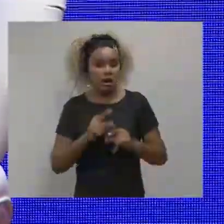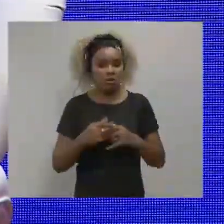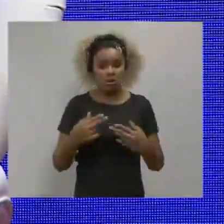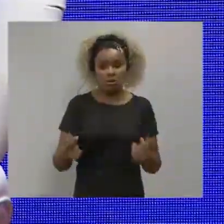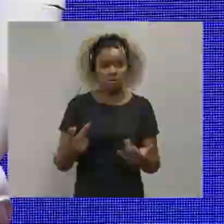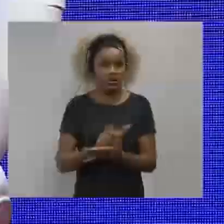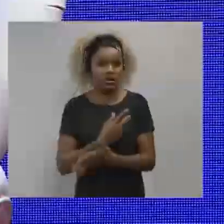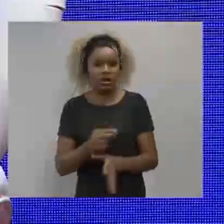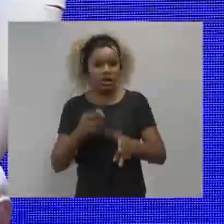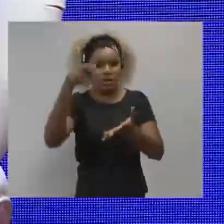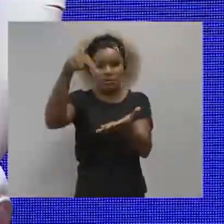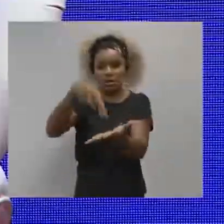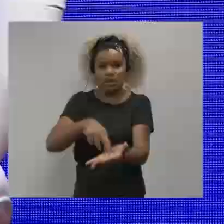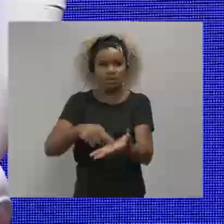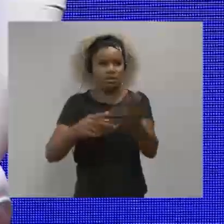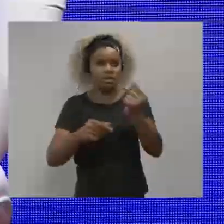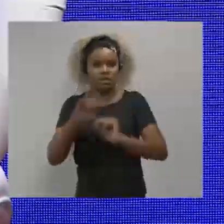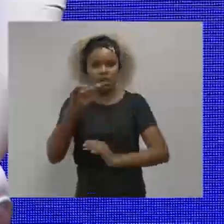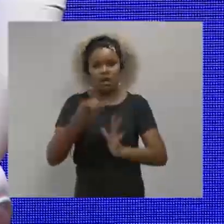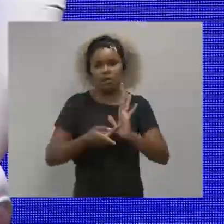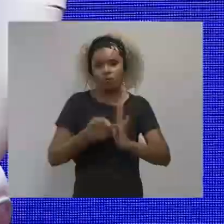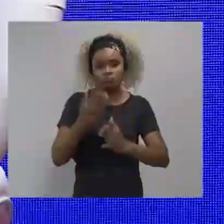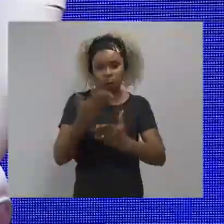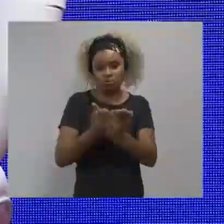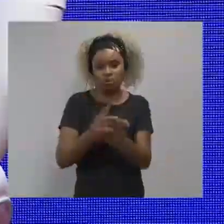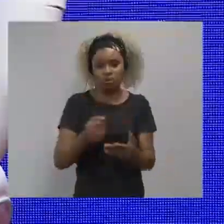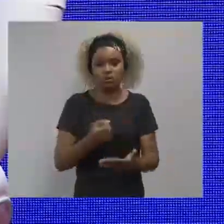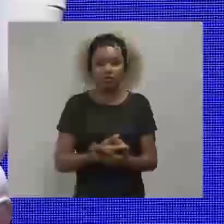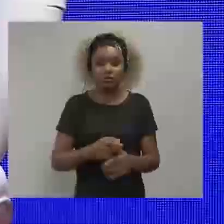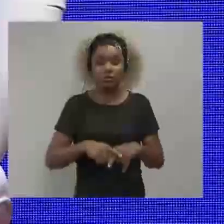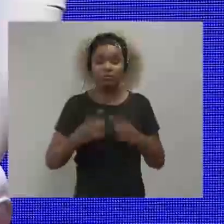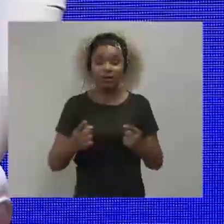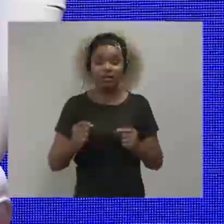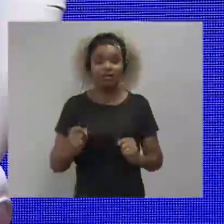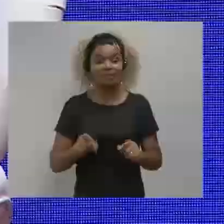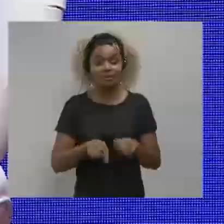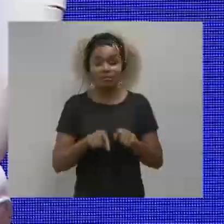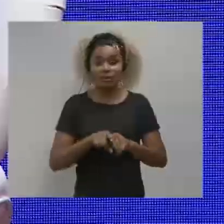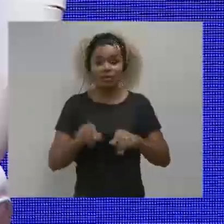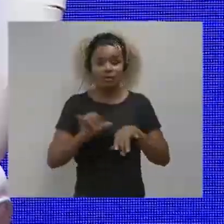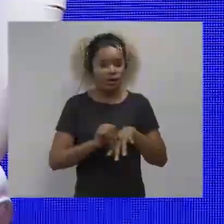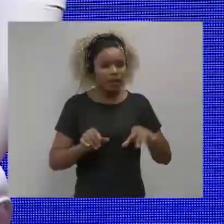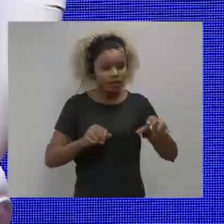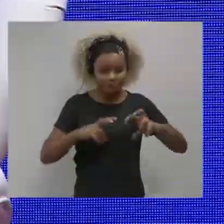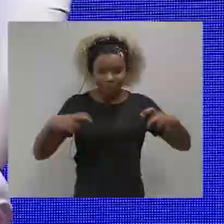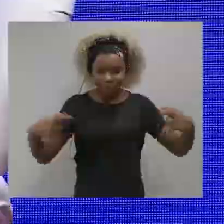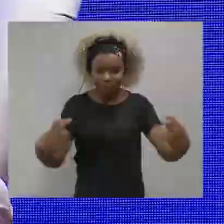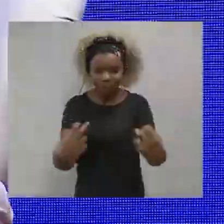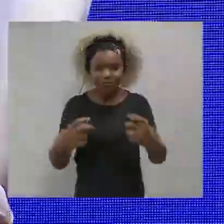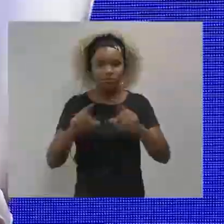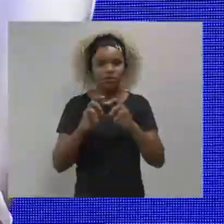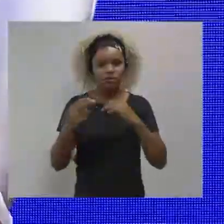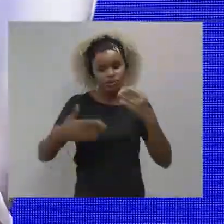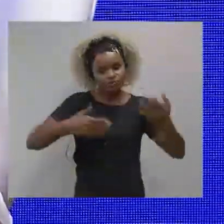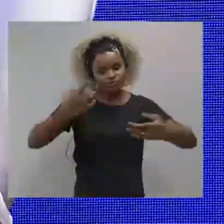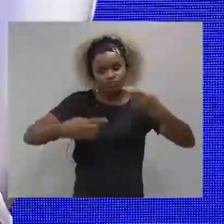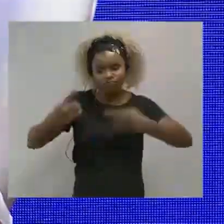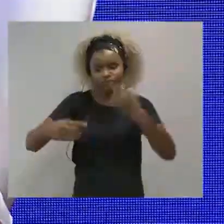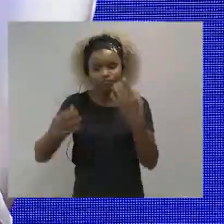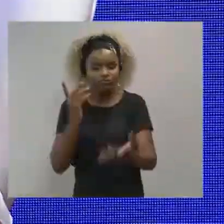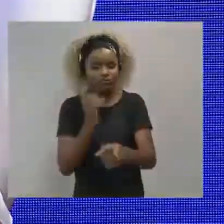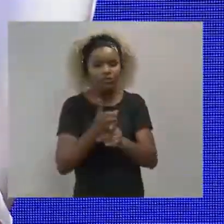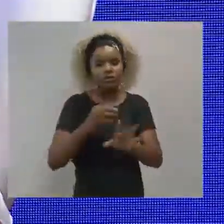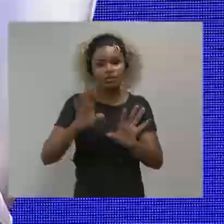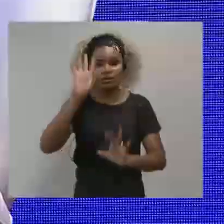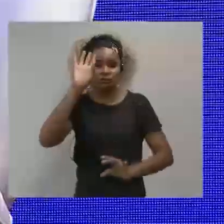And, well, it's not about removing a case that will have a representation in this scenario of shopping. We need to